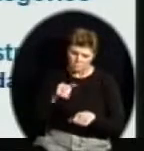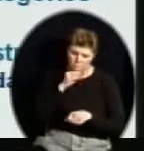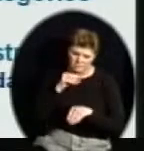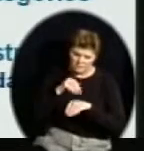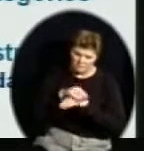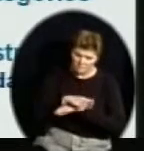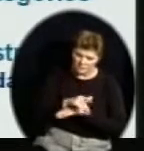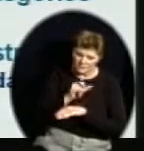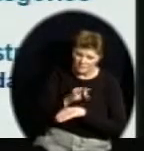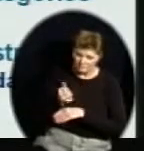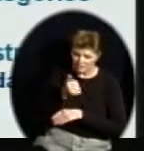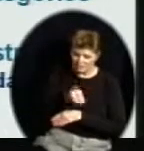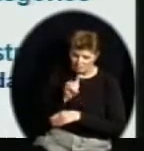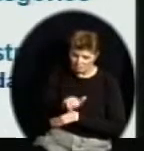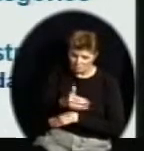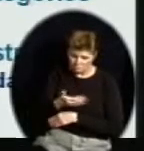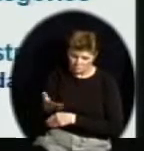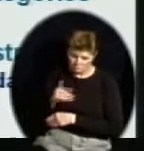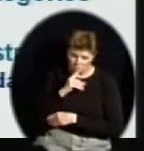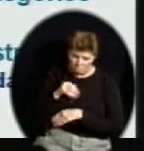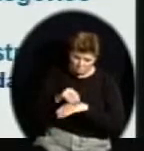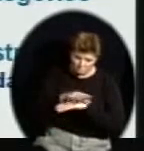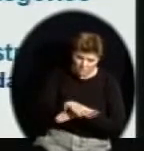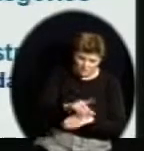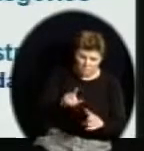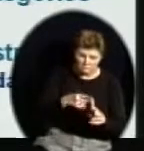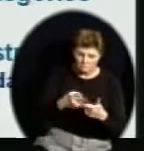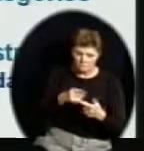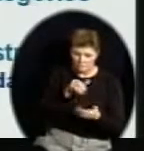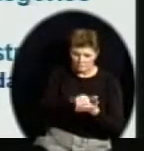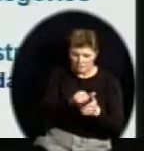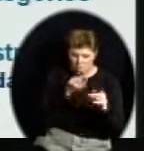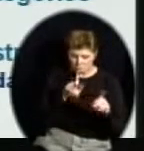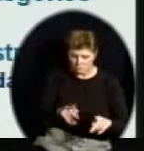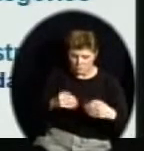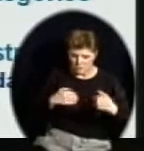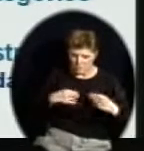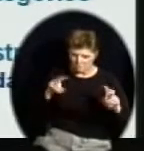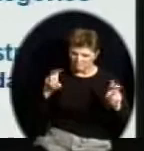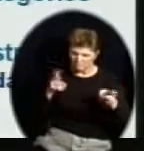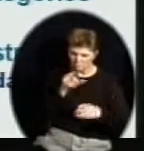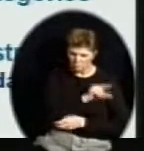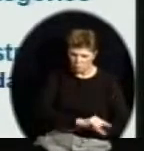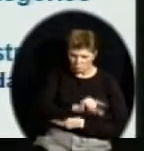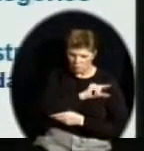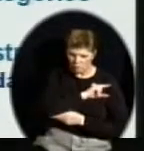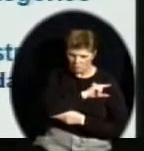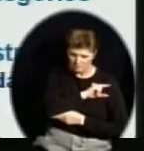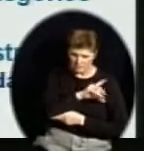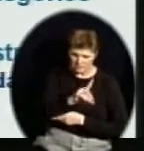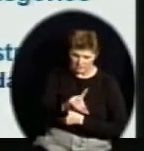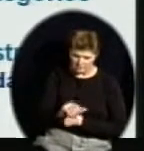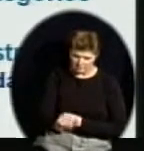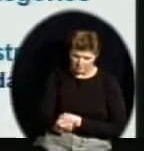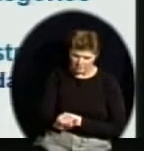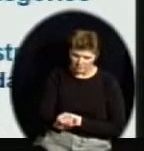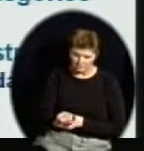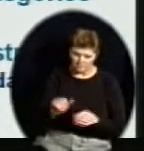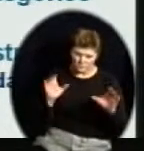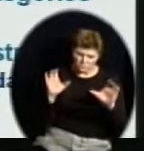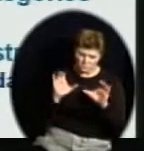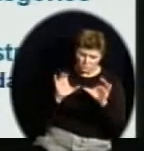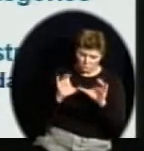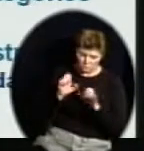The IDEA requires specialized instruction as in special education by certified staff.